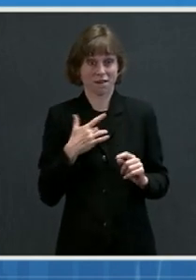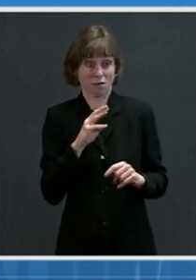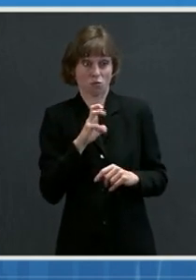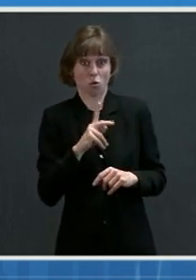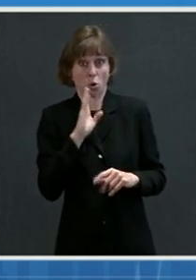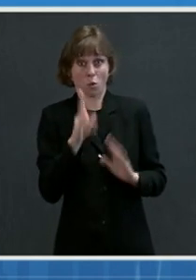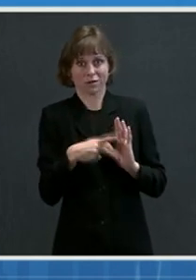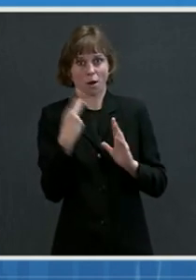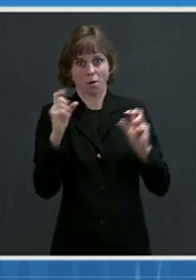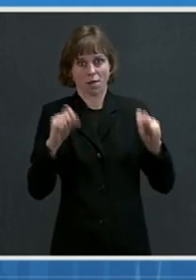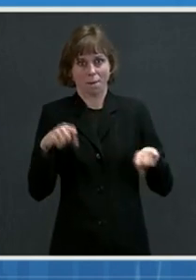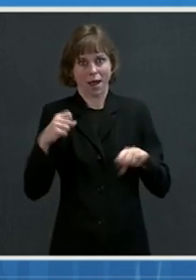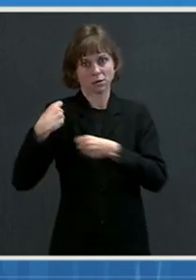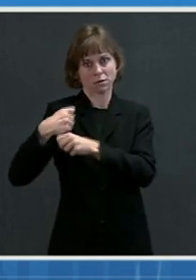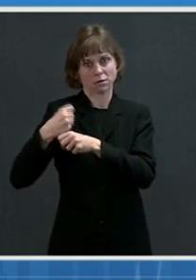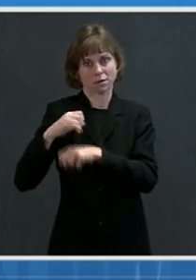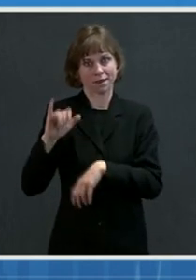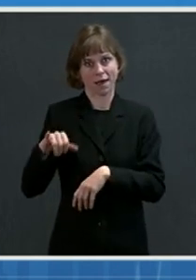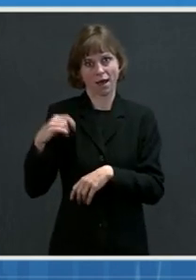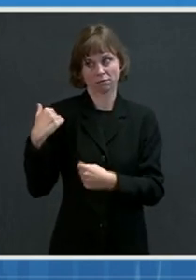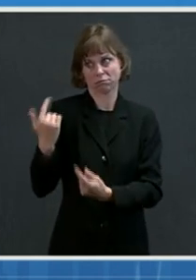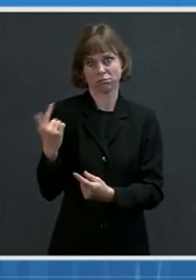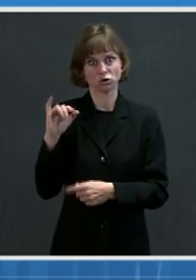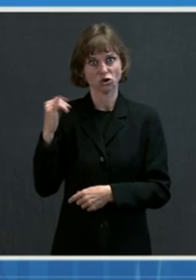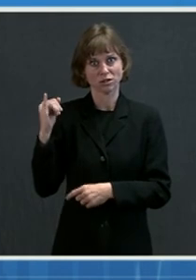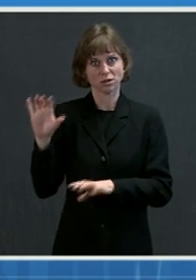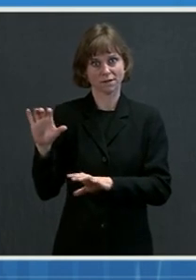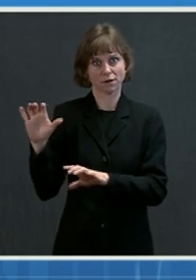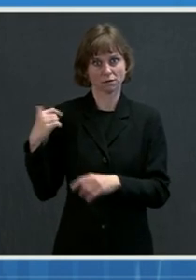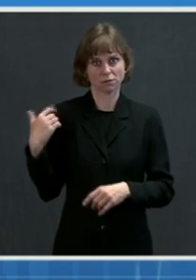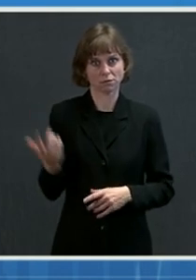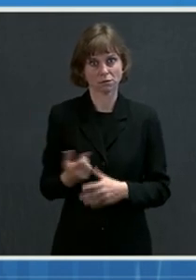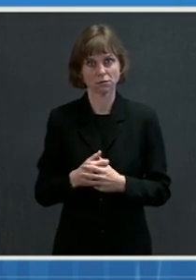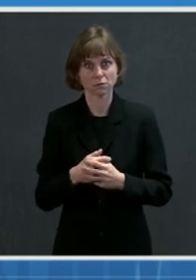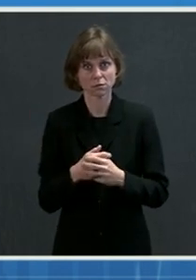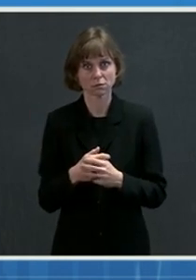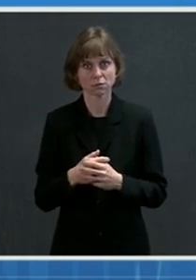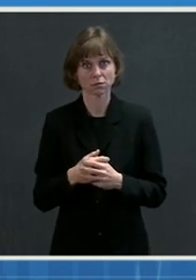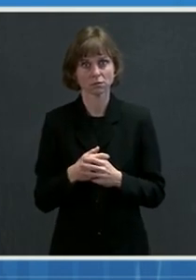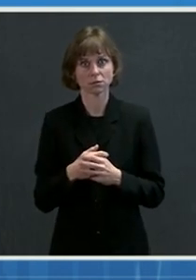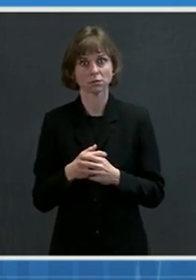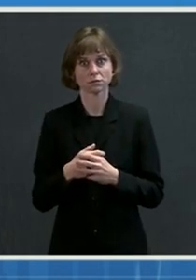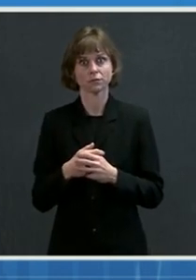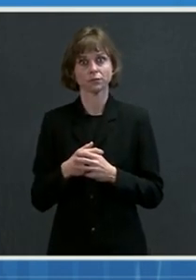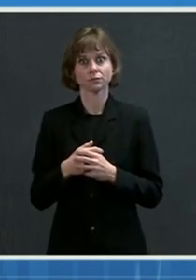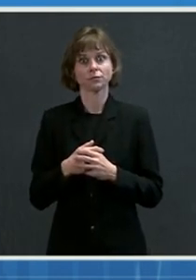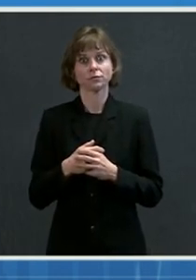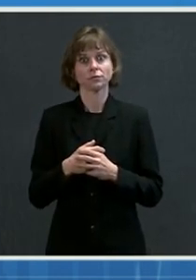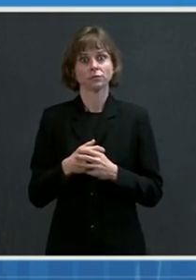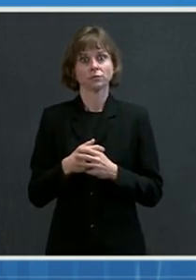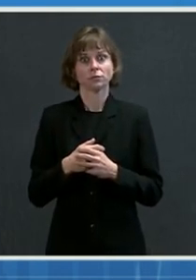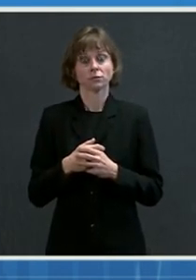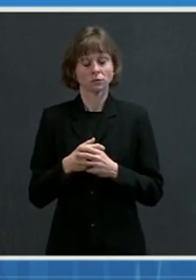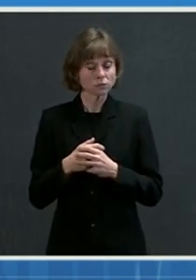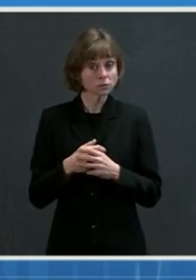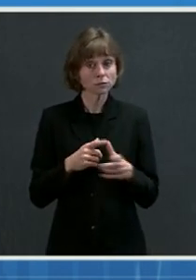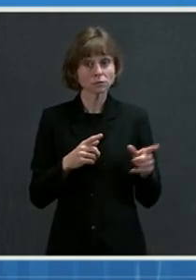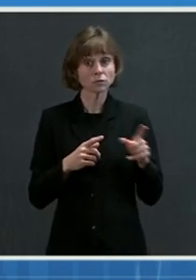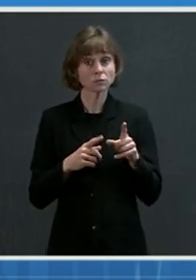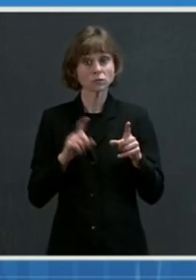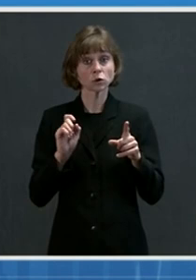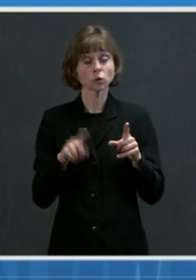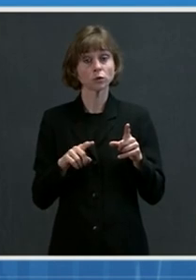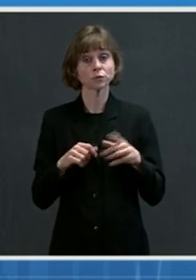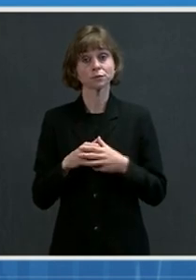seen from Johnson & Johnson here to four. Next question. Next, we'll go to Kristen